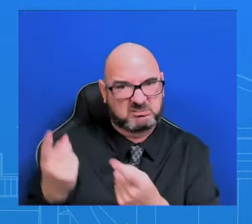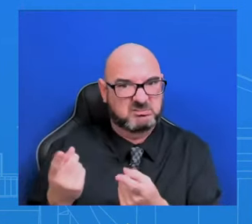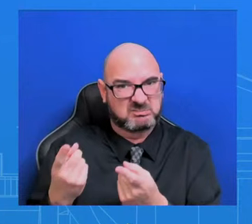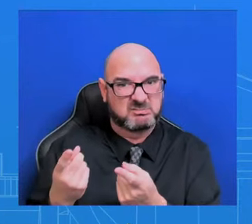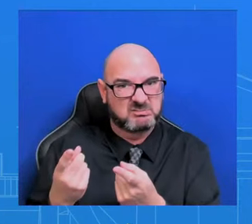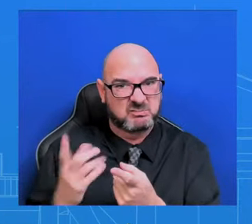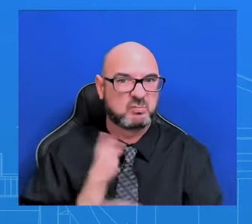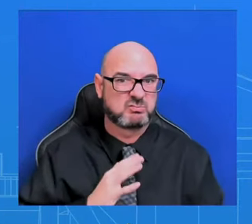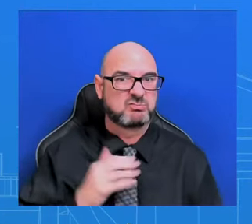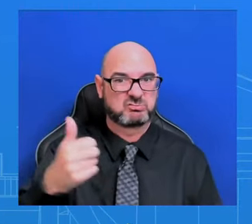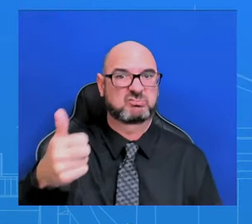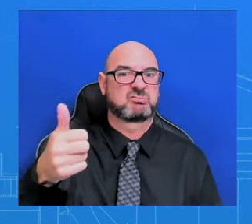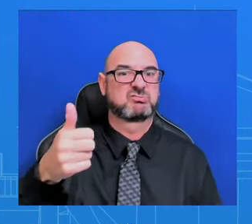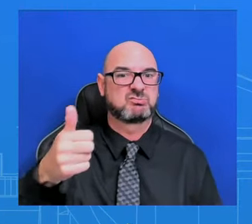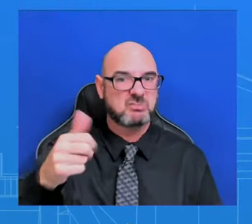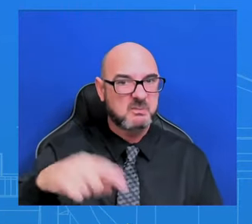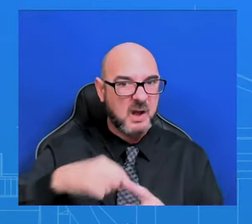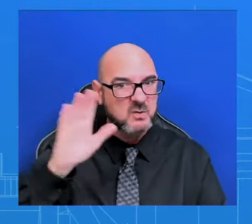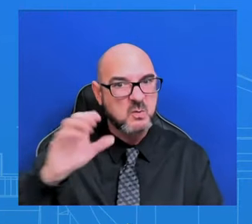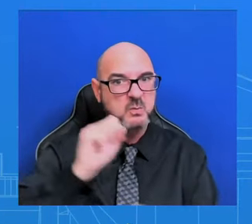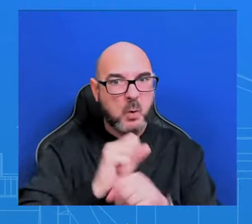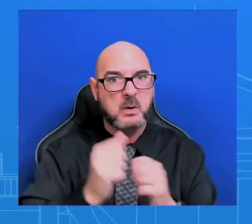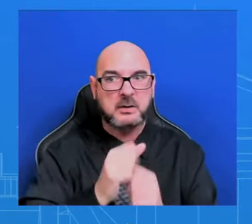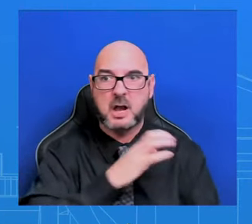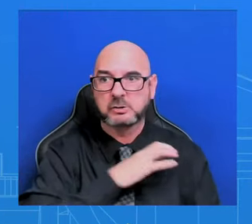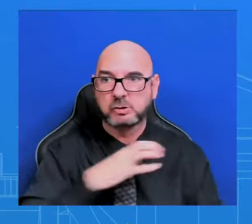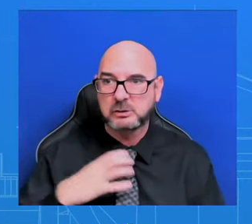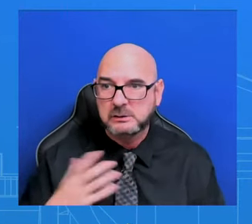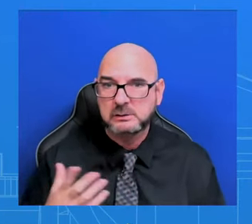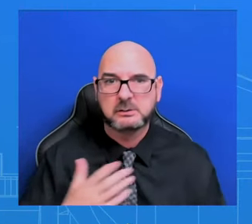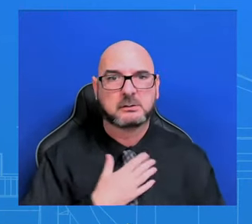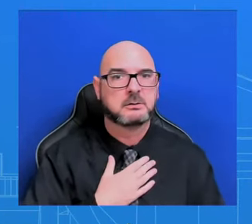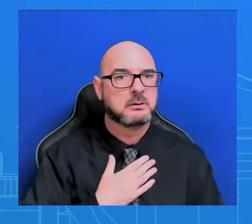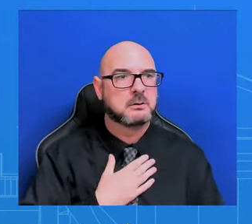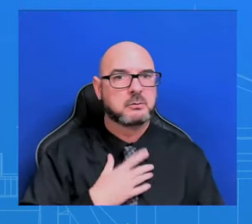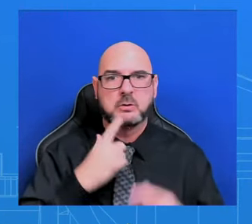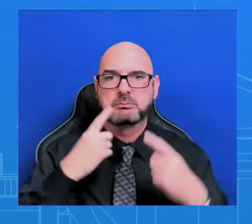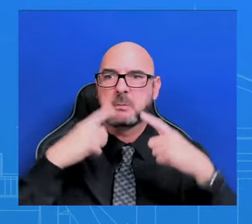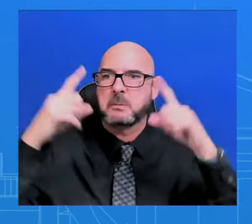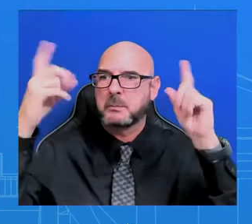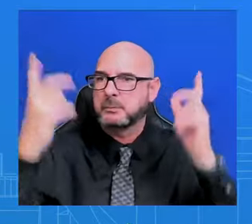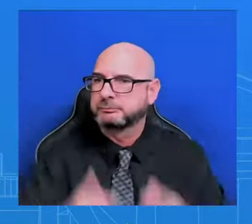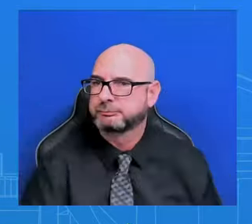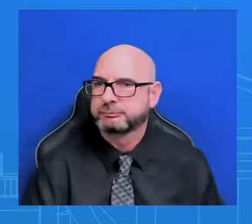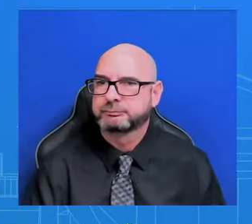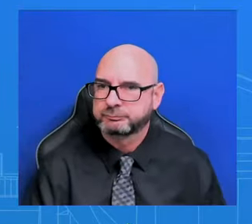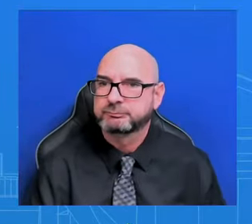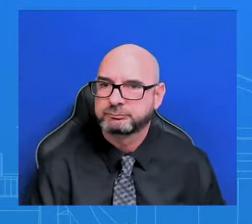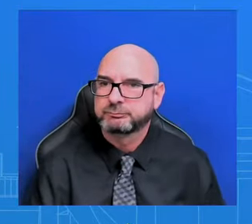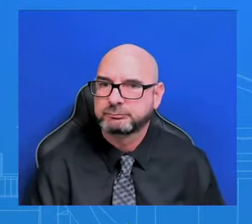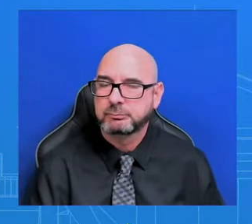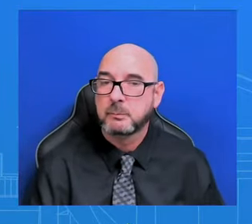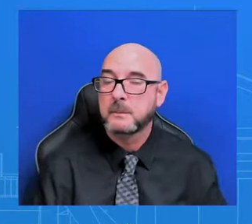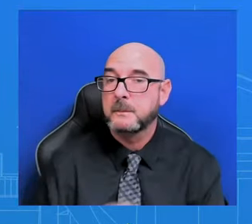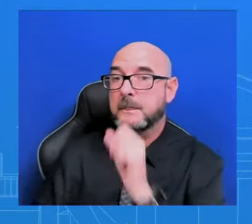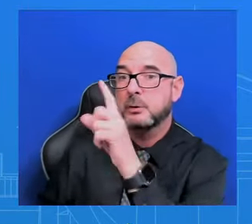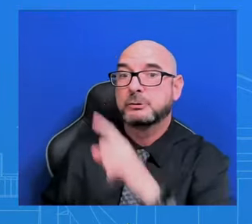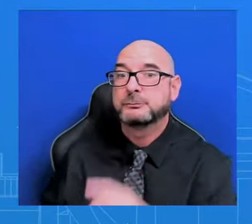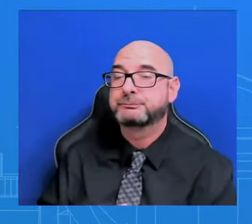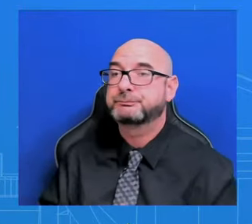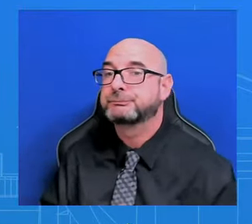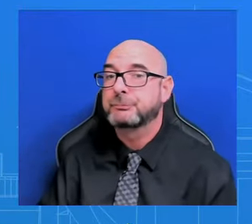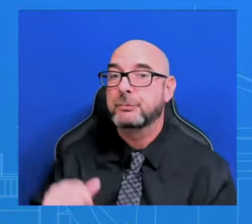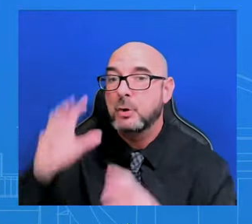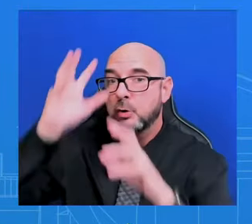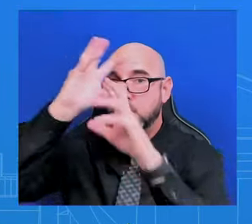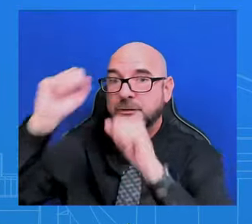to do with Congress. Go ahead. Thanks, Karine. The President, you alluded to, is speaking about abortion at the event tonight